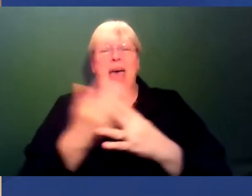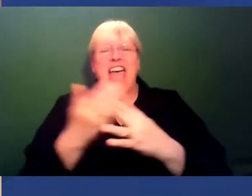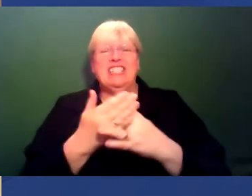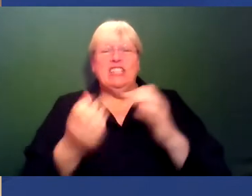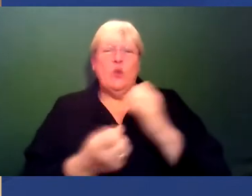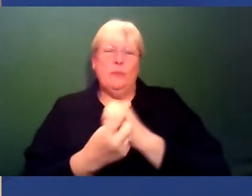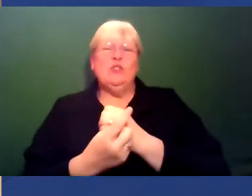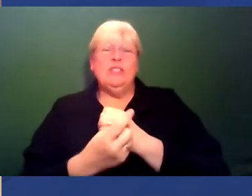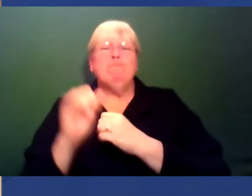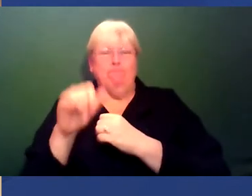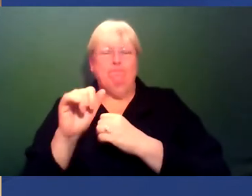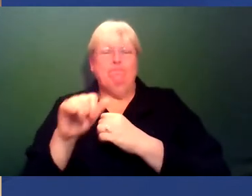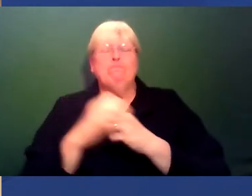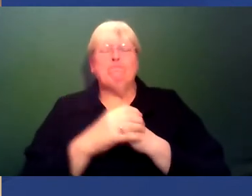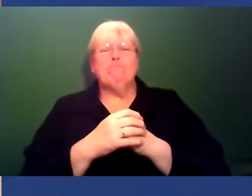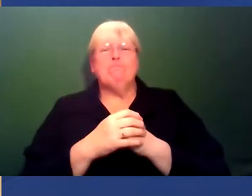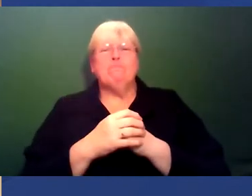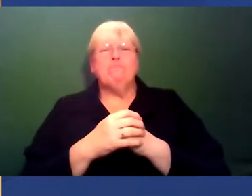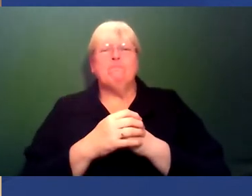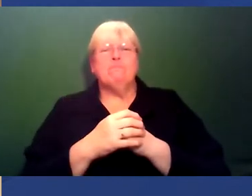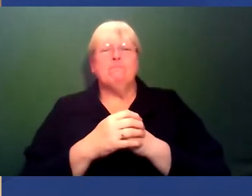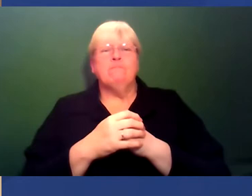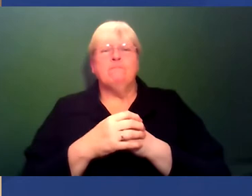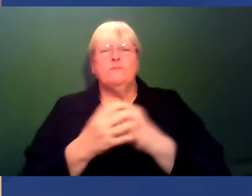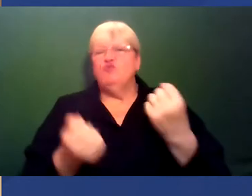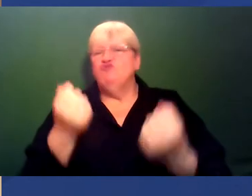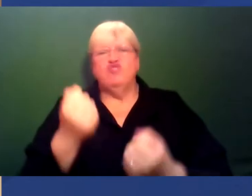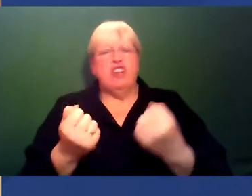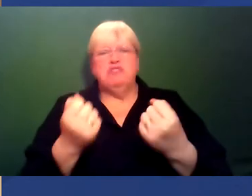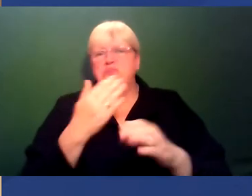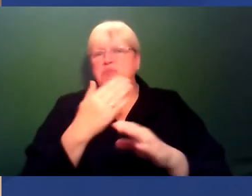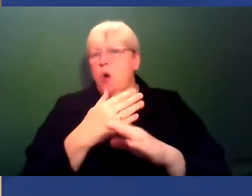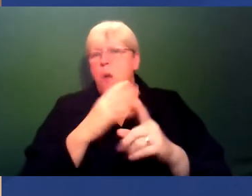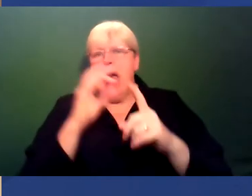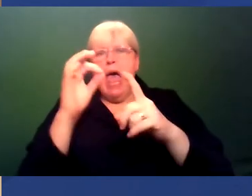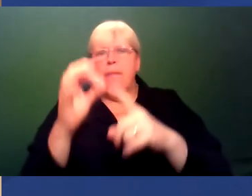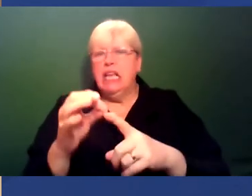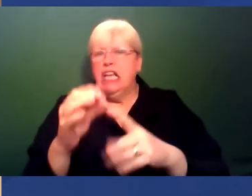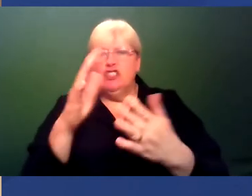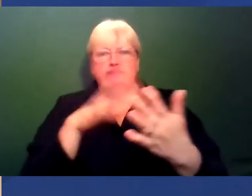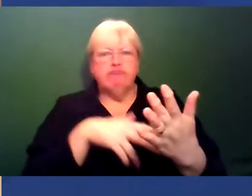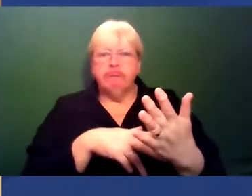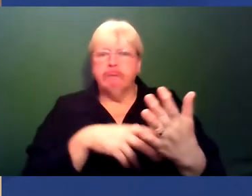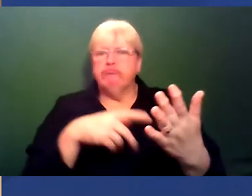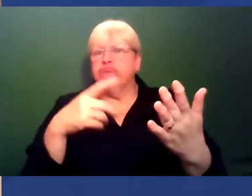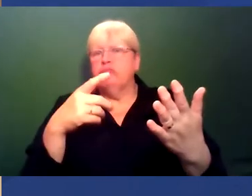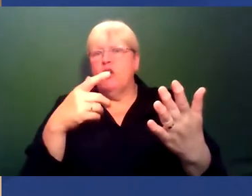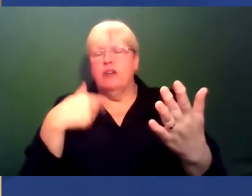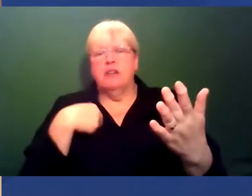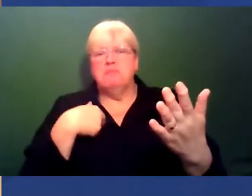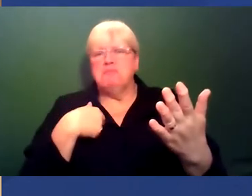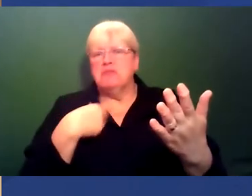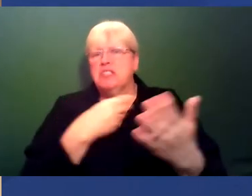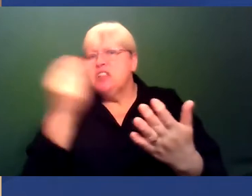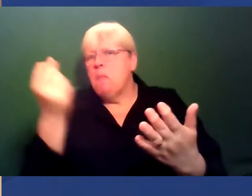up to the point to which you're going to, let's say, judge their job application, or judge their, you know, whether you're going to give them an opportunity of some sort.